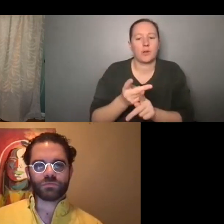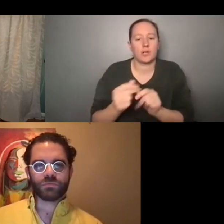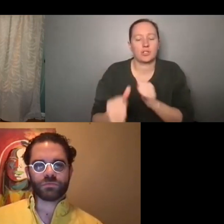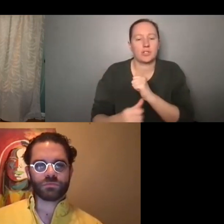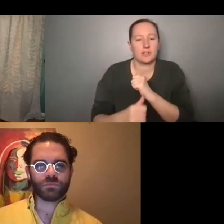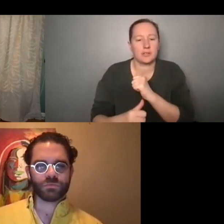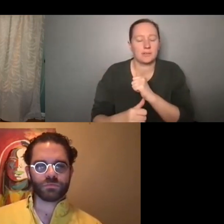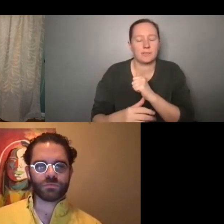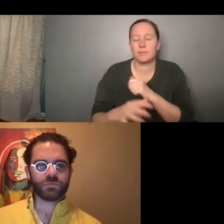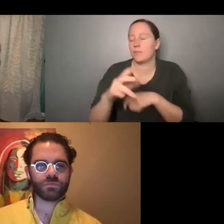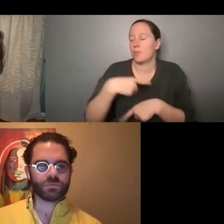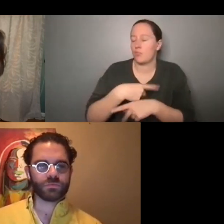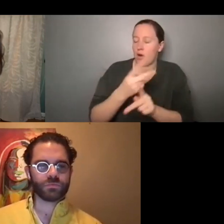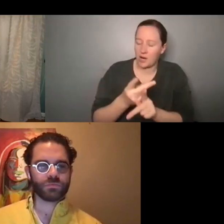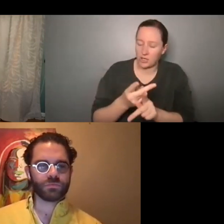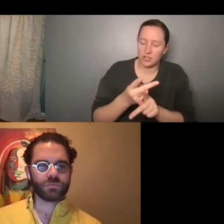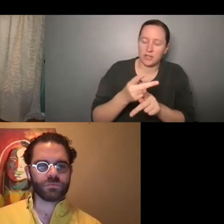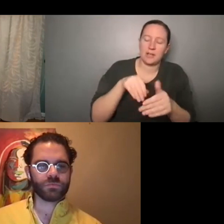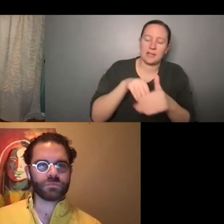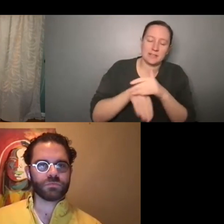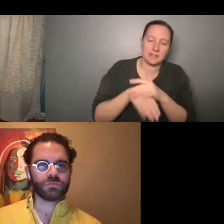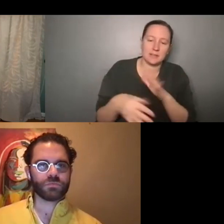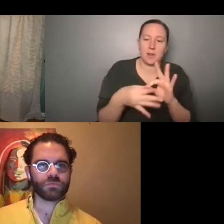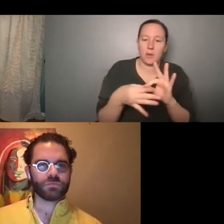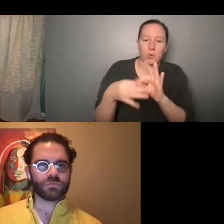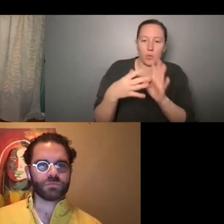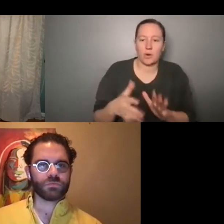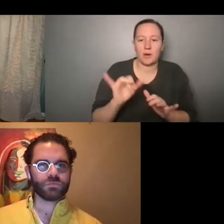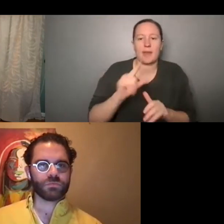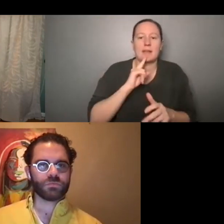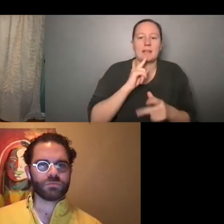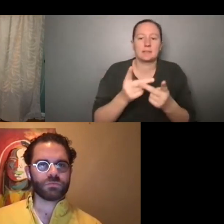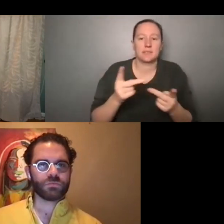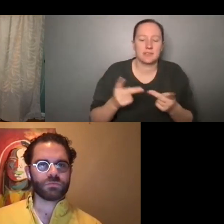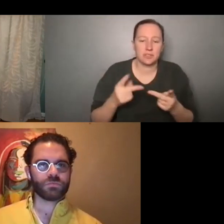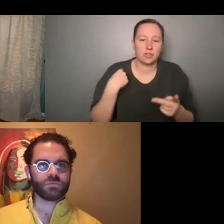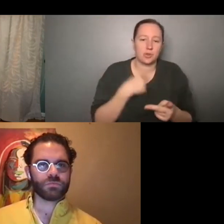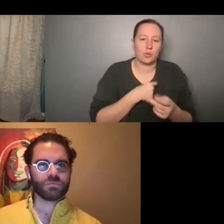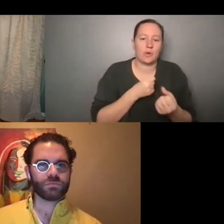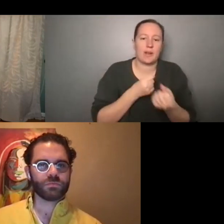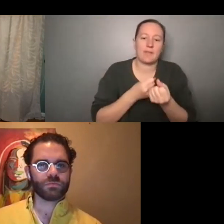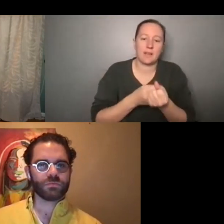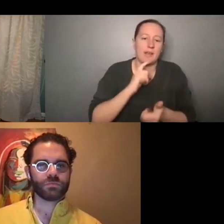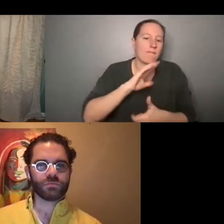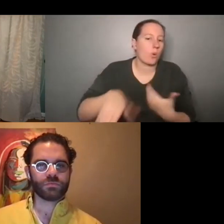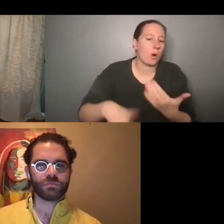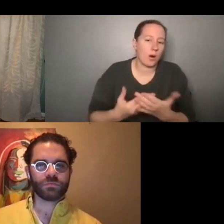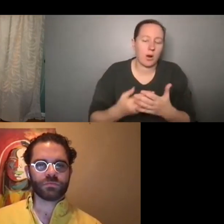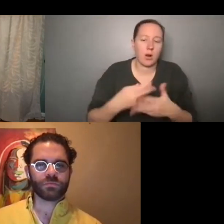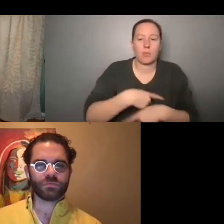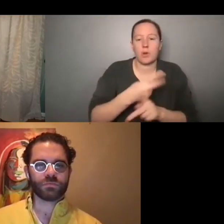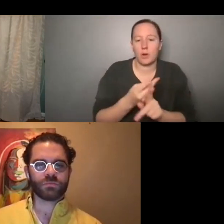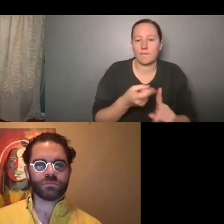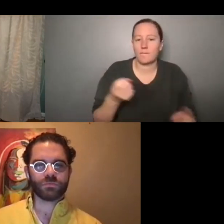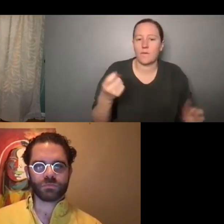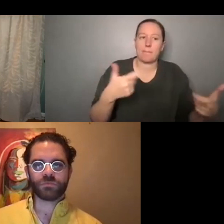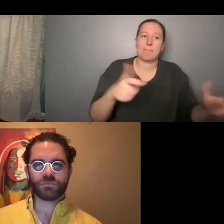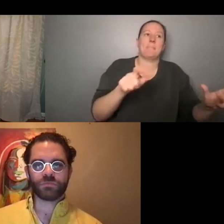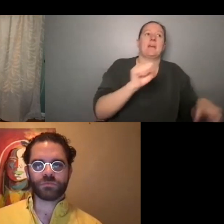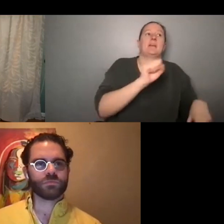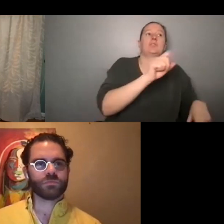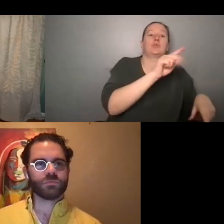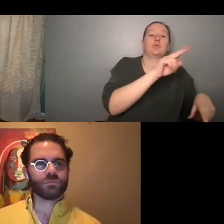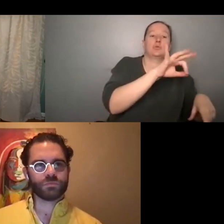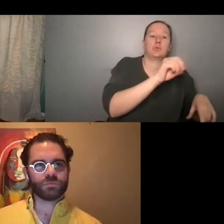coordinator, um, on set. That's a position that we really advocate for all, all productions, you know, from big major studio